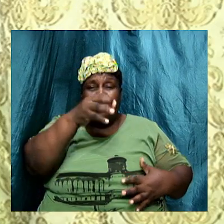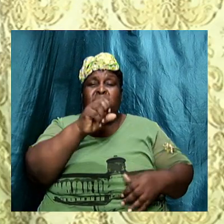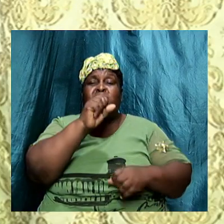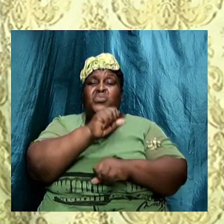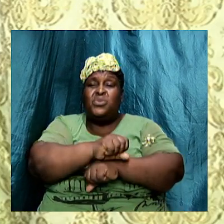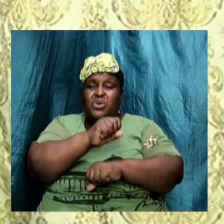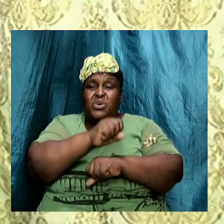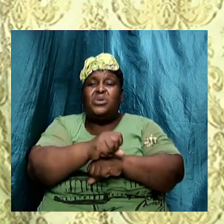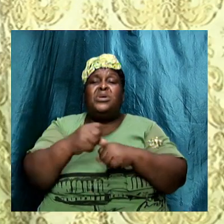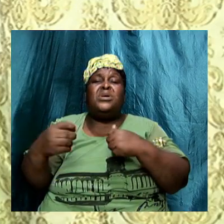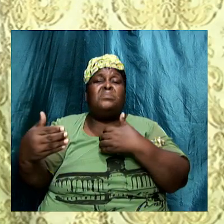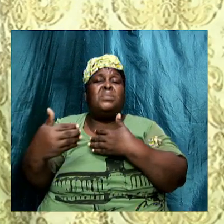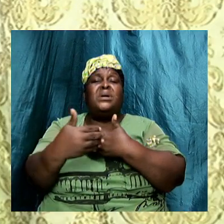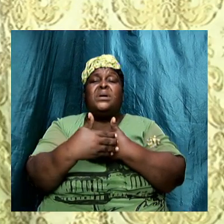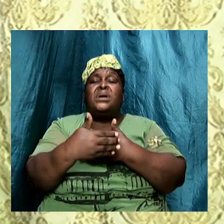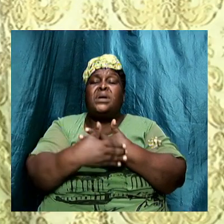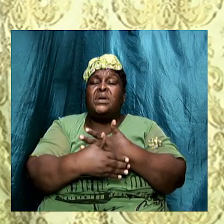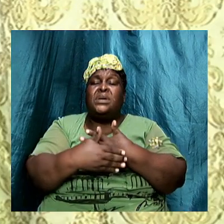At work behind him